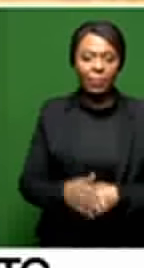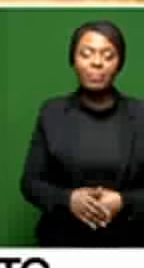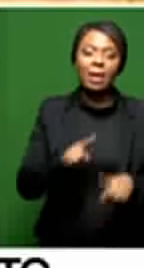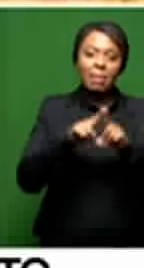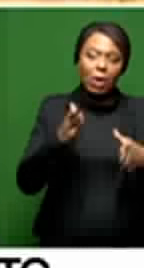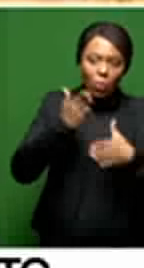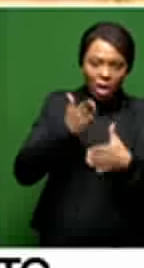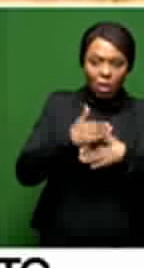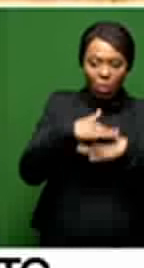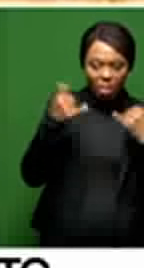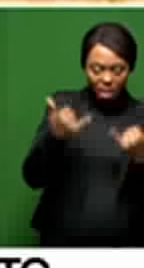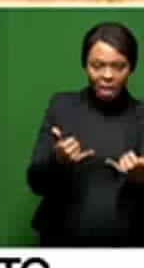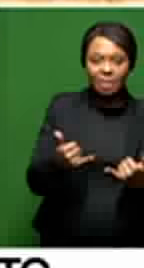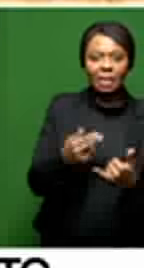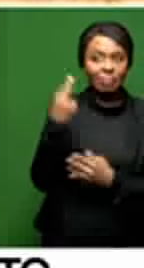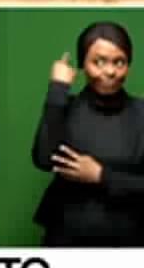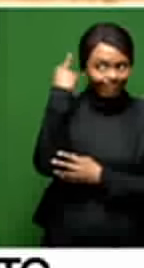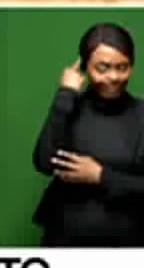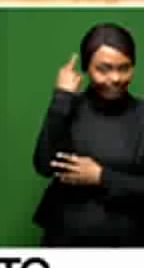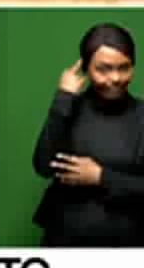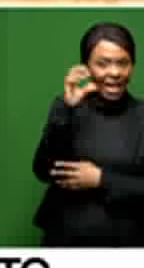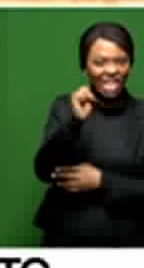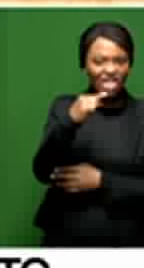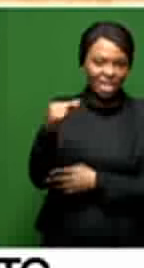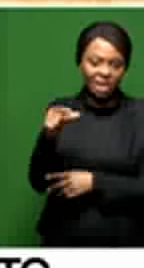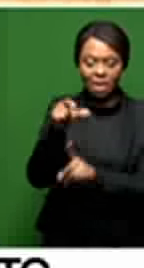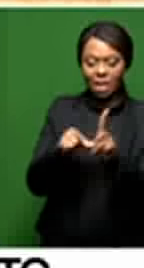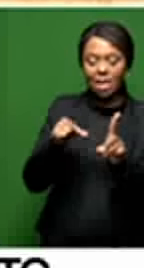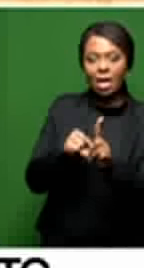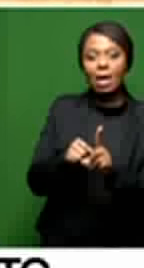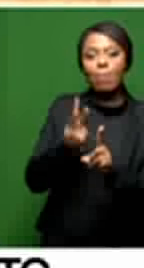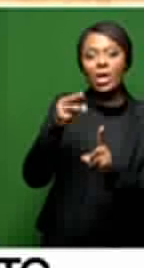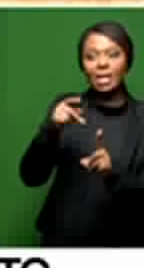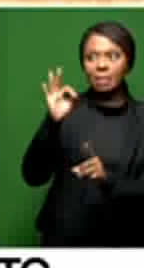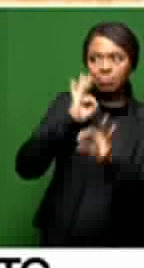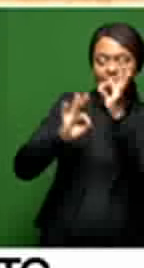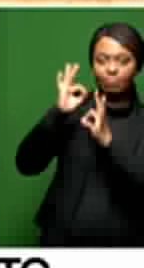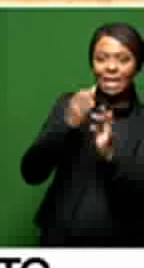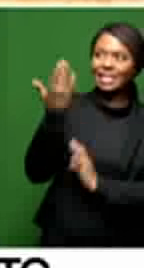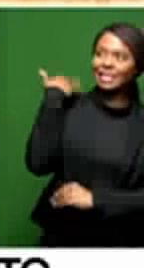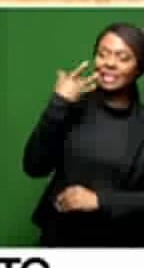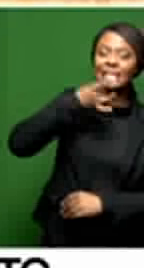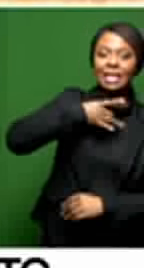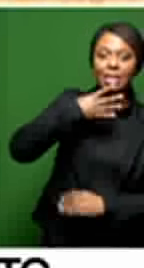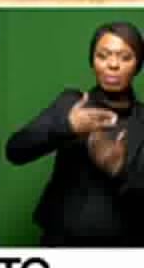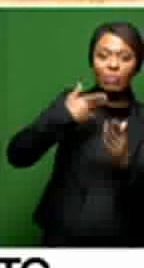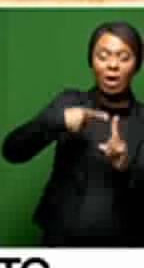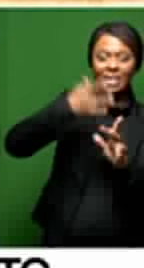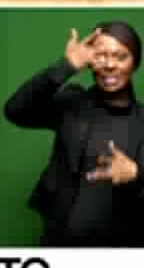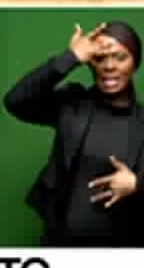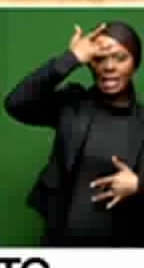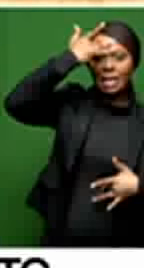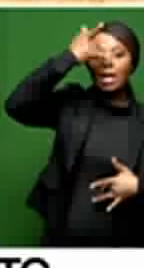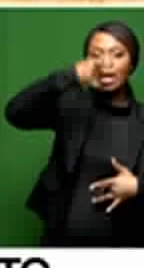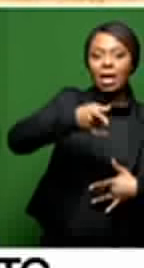And in fact, the Secretary General of the party, Kenan Mletcher, was just telling me that on a Saturday before she fell ill, they'd had a